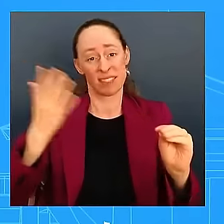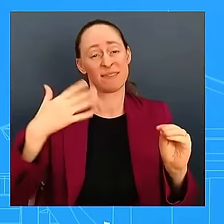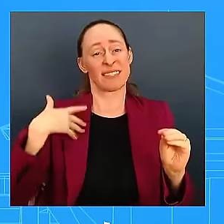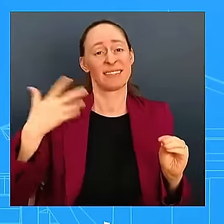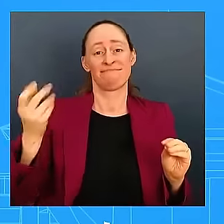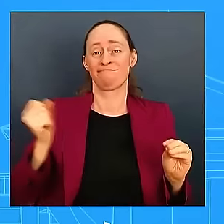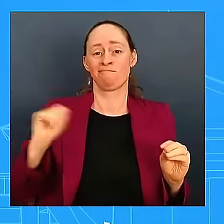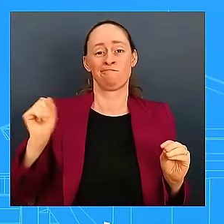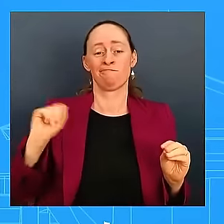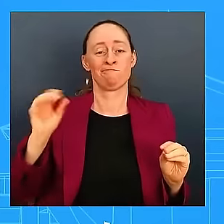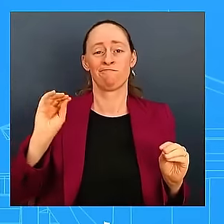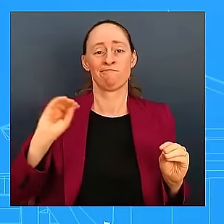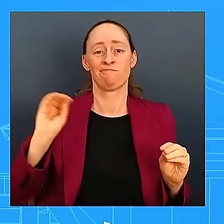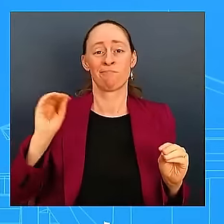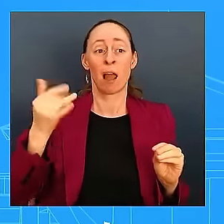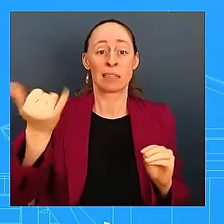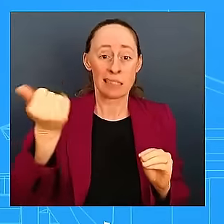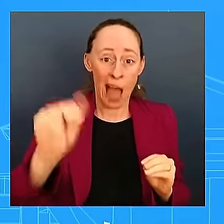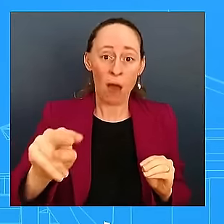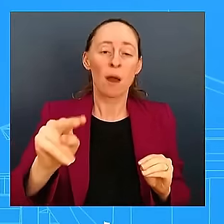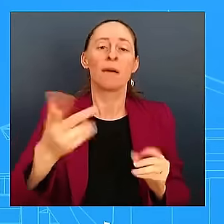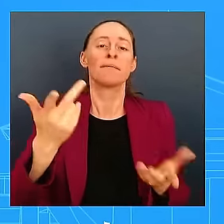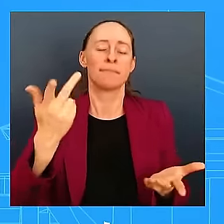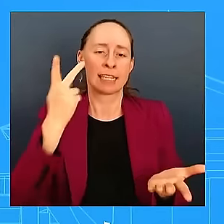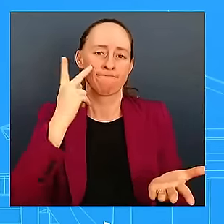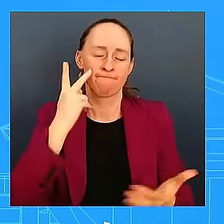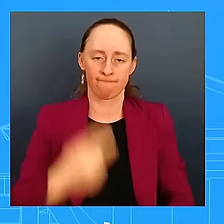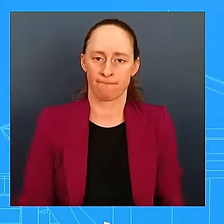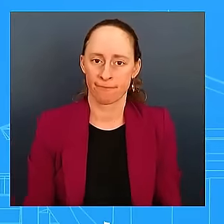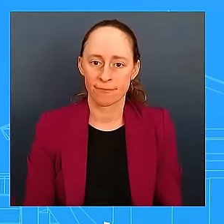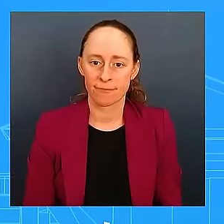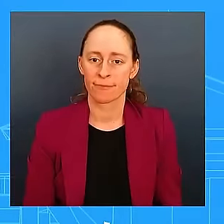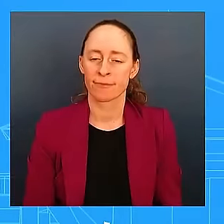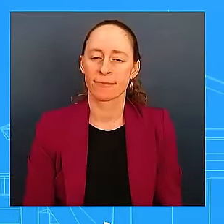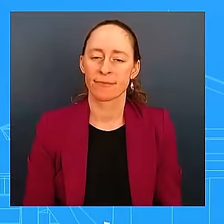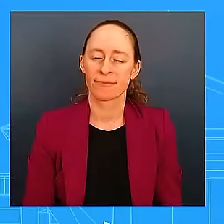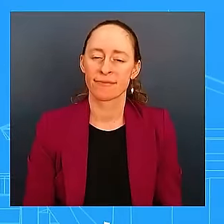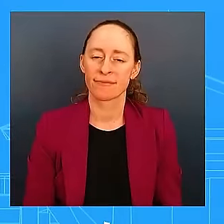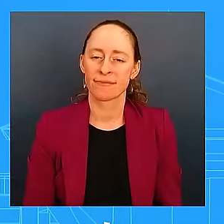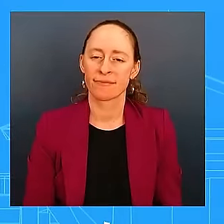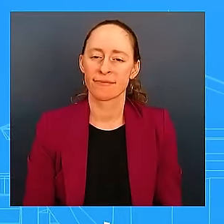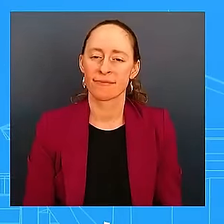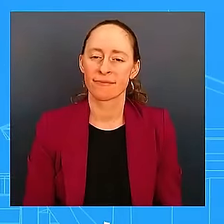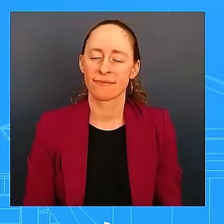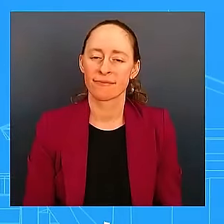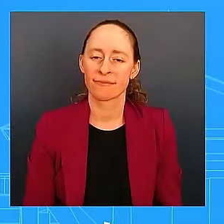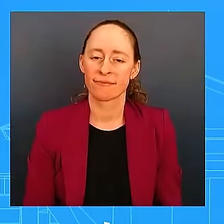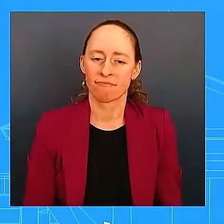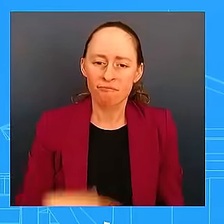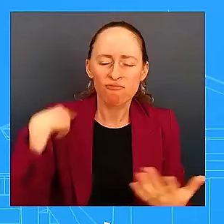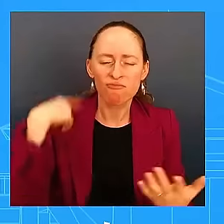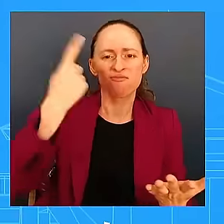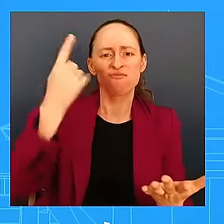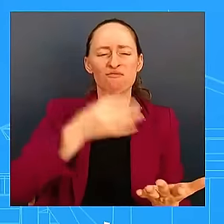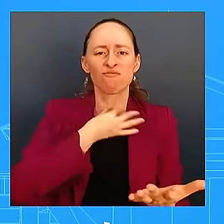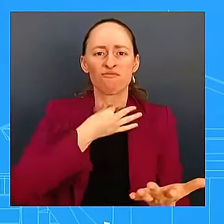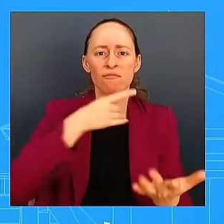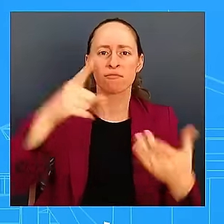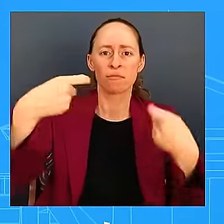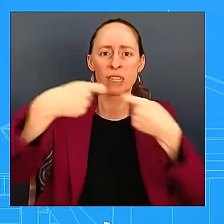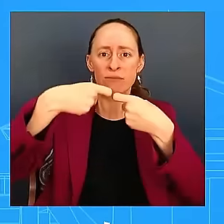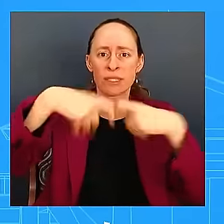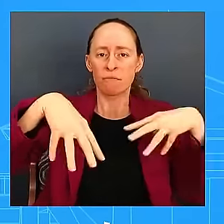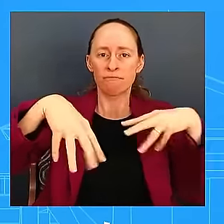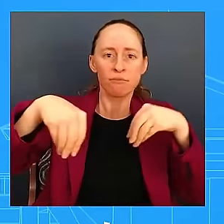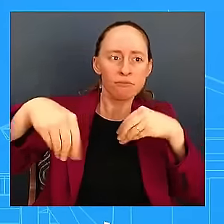think prolonged power outages will be and what those power restoration teams are doing to prepare? Is there anything